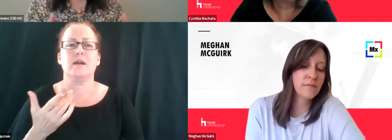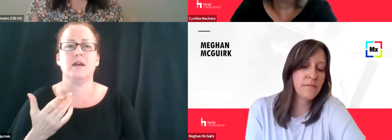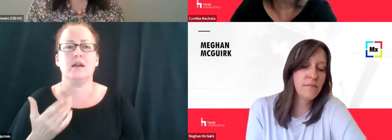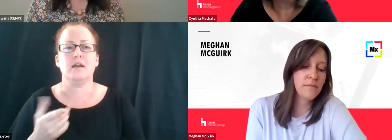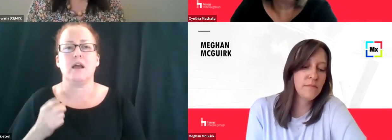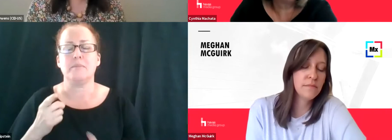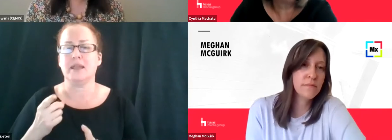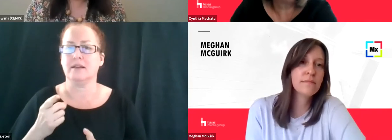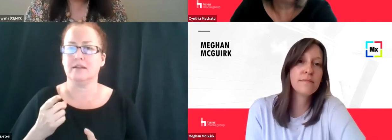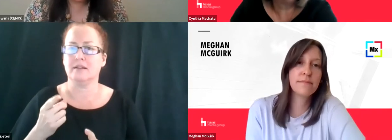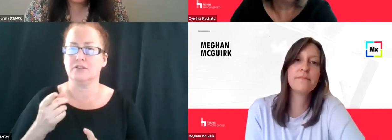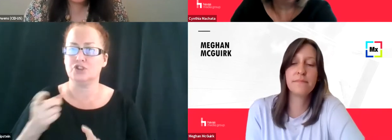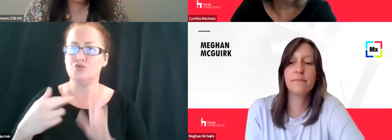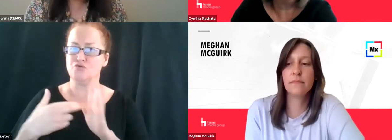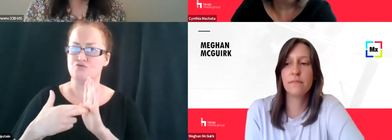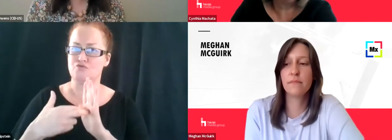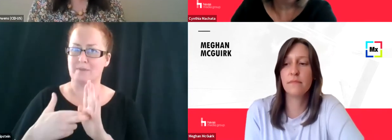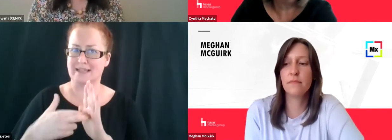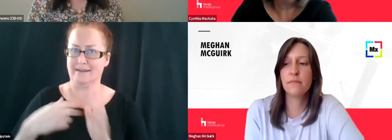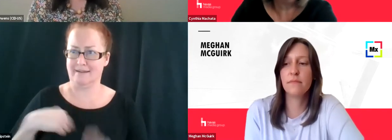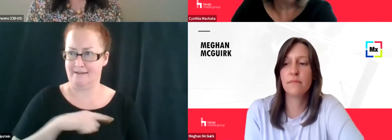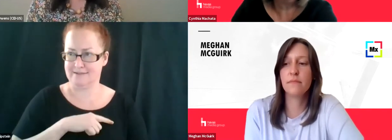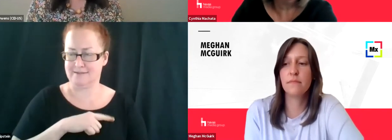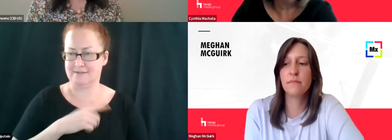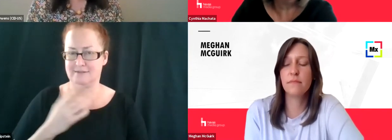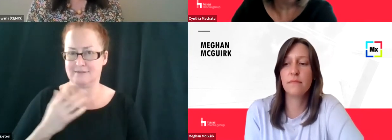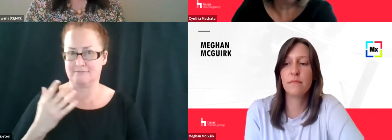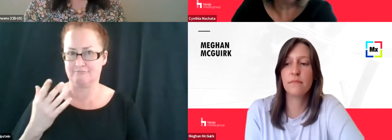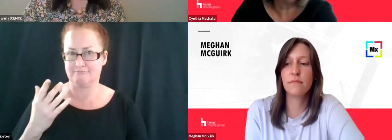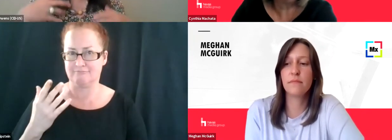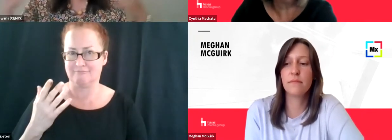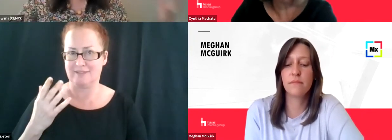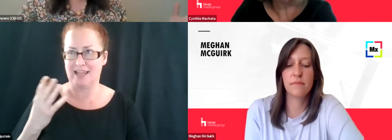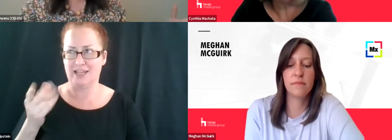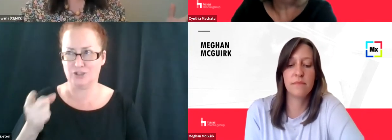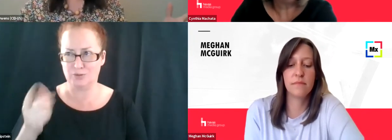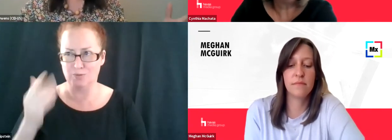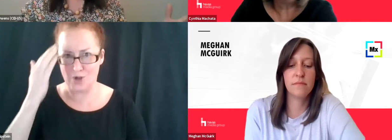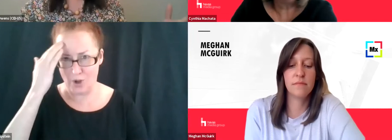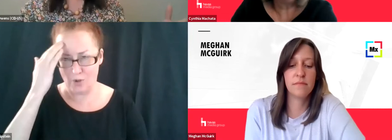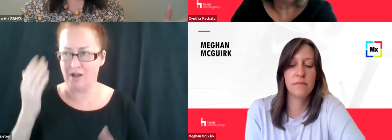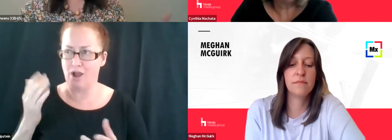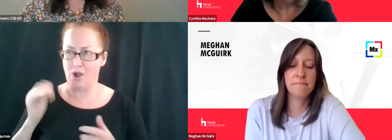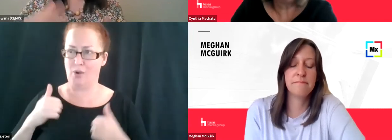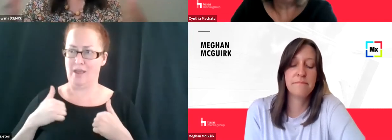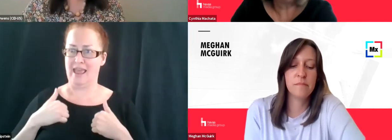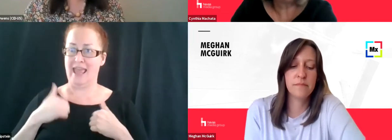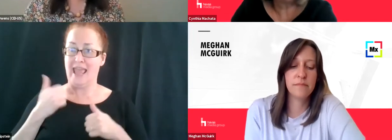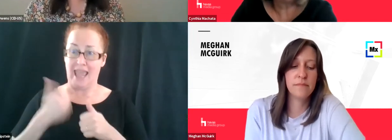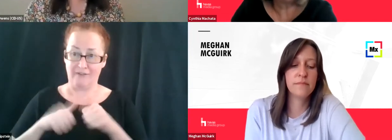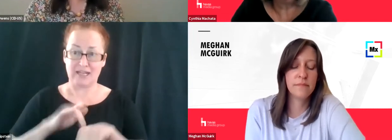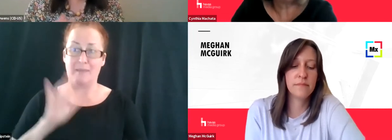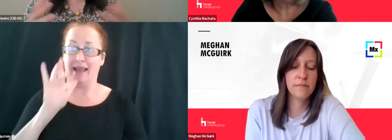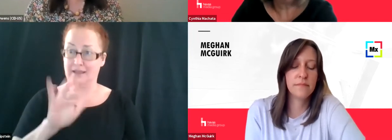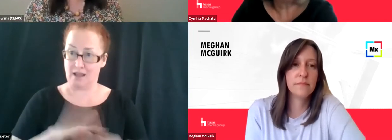you represent brands and you also know, okay, we are leaving information everywhere we go.